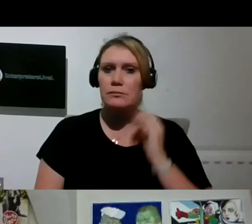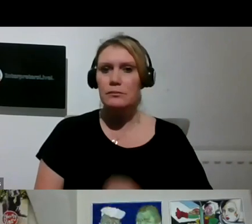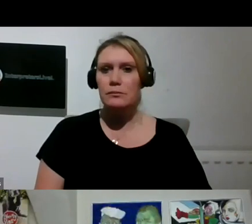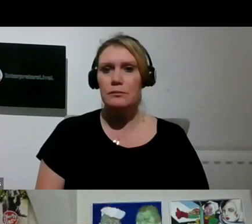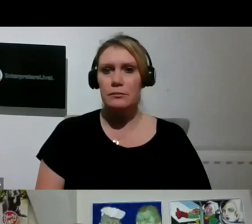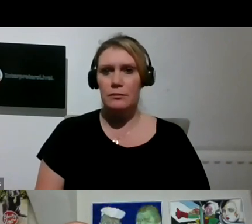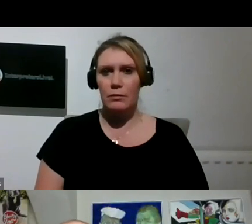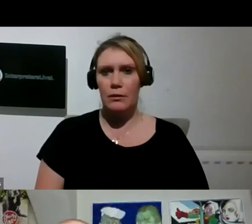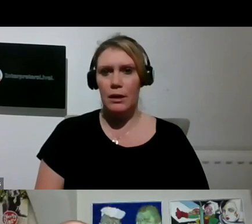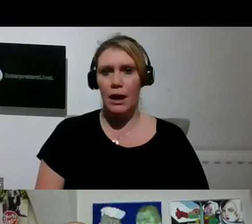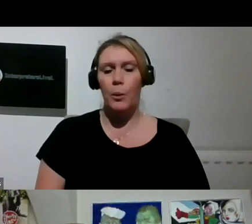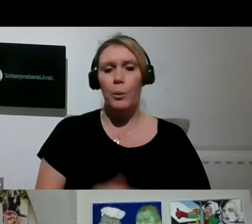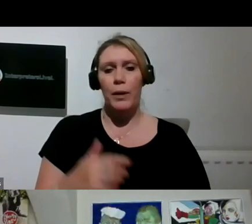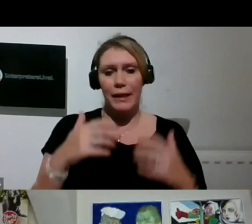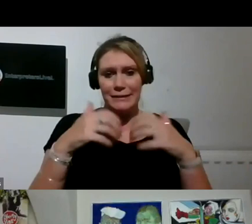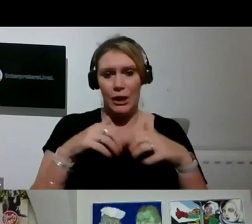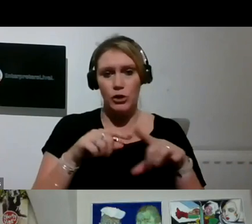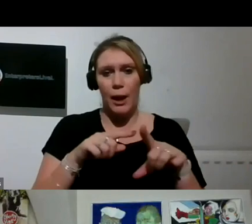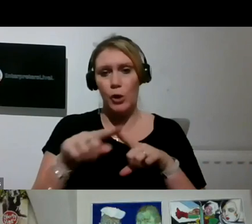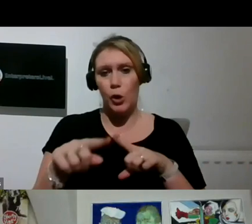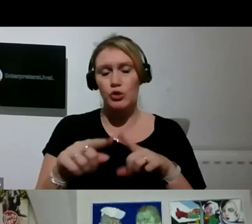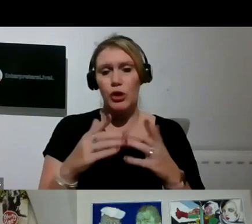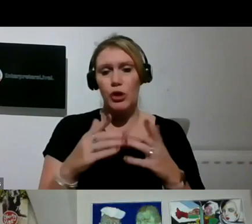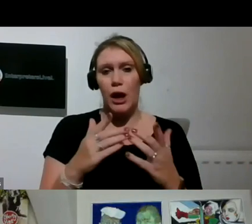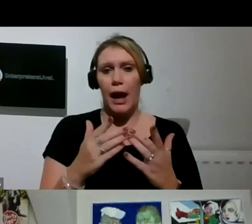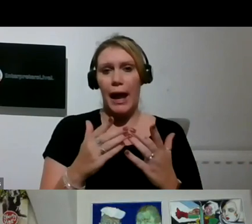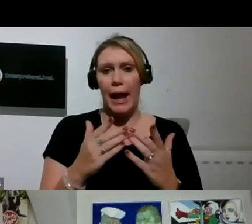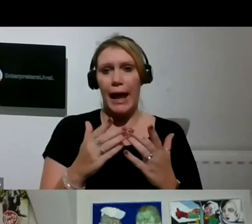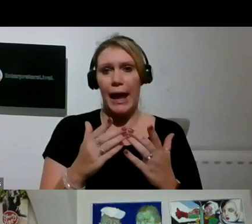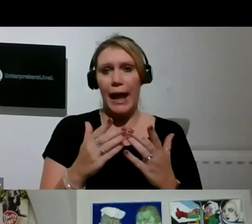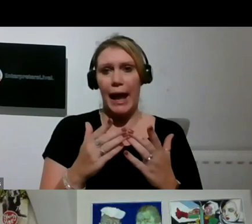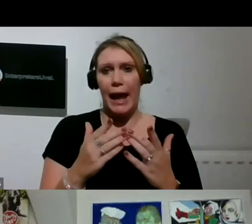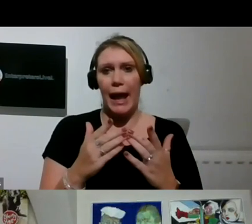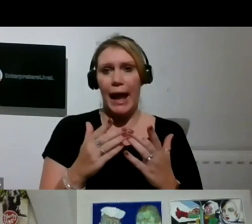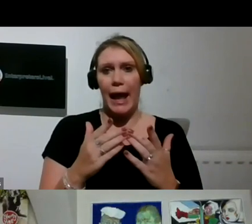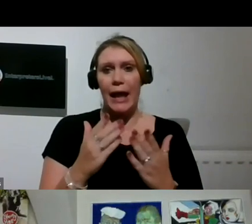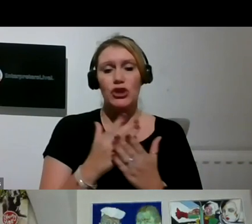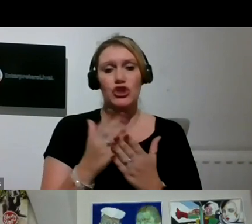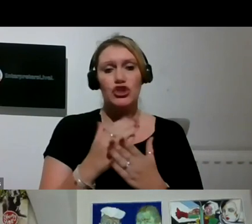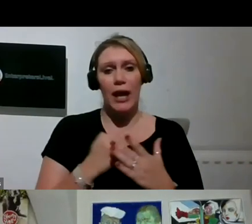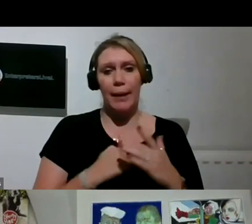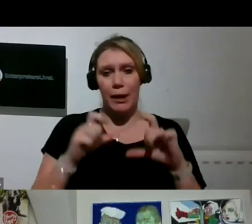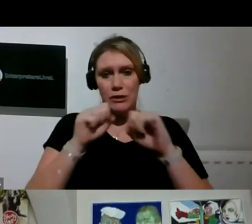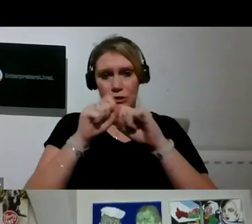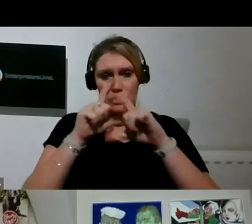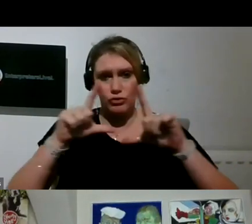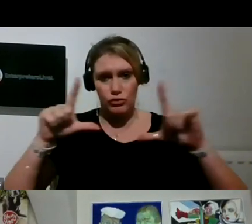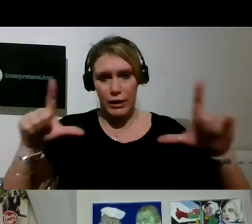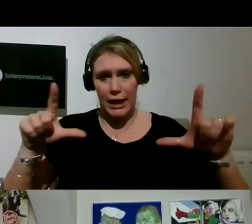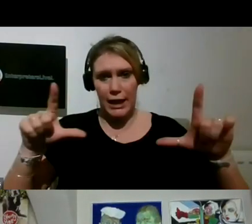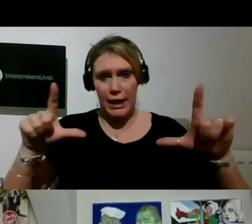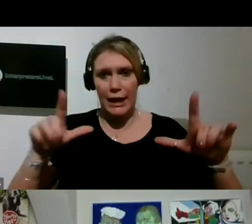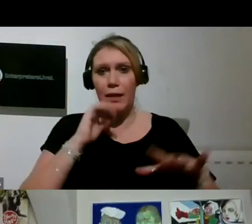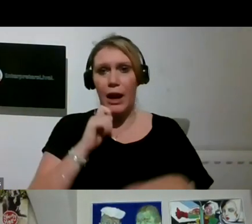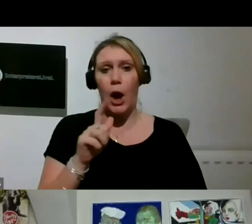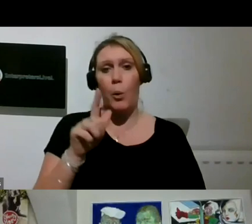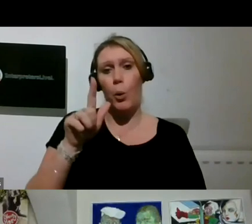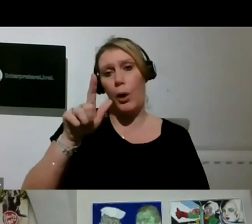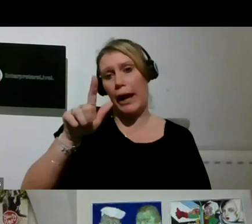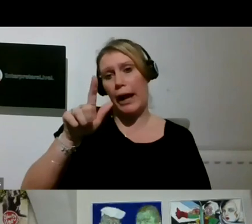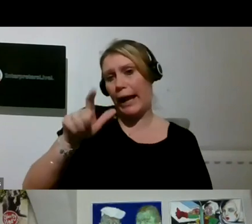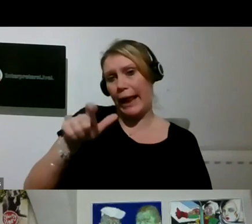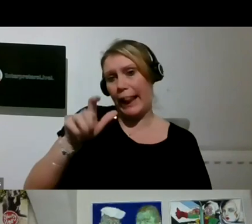is to share my screen so that you're able, and then I shall click into your exhibition to show people,